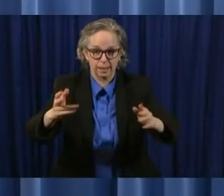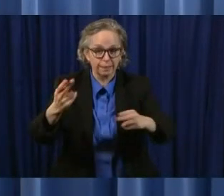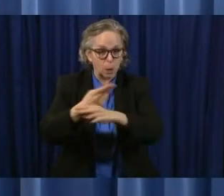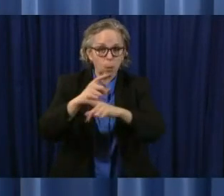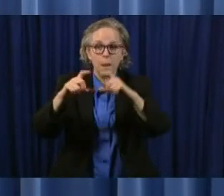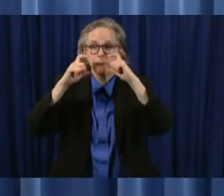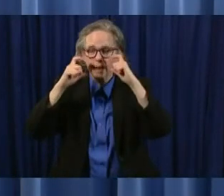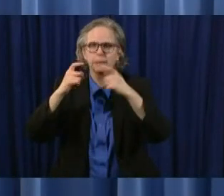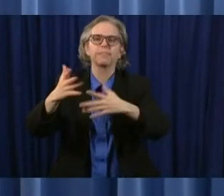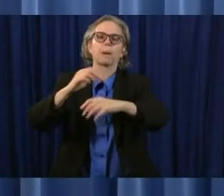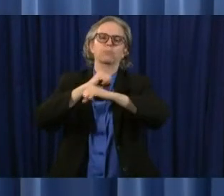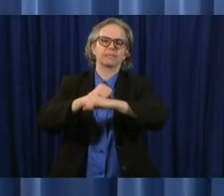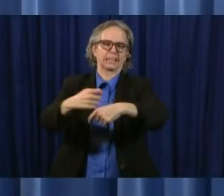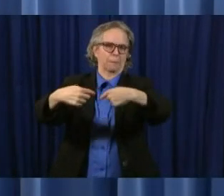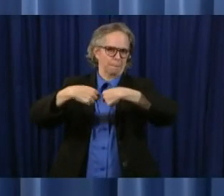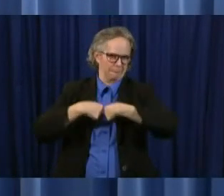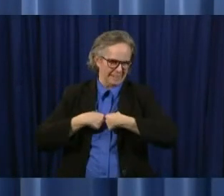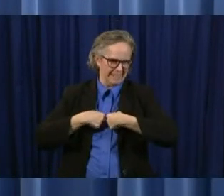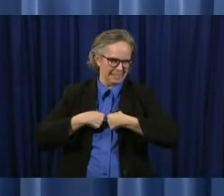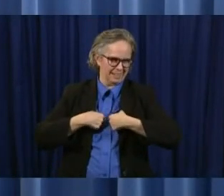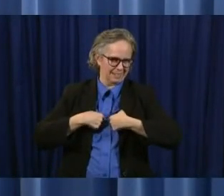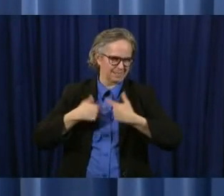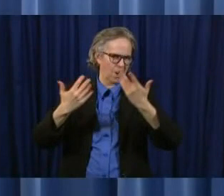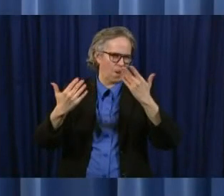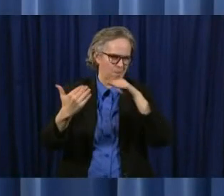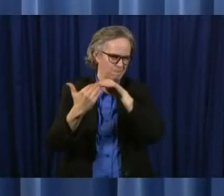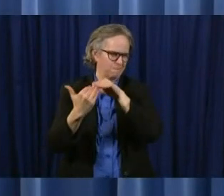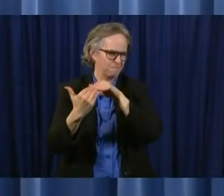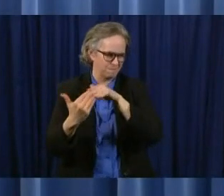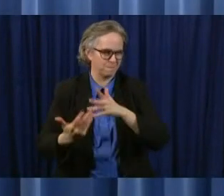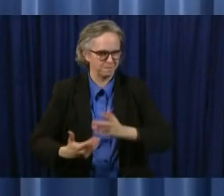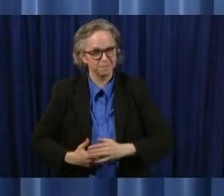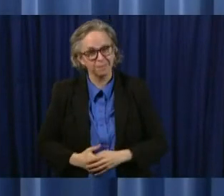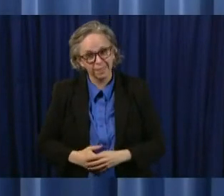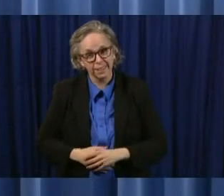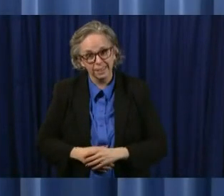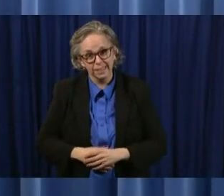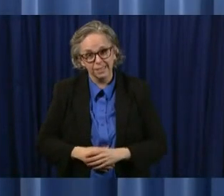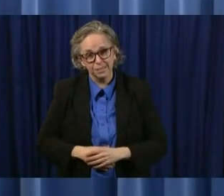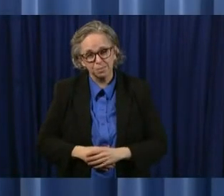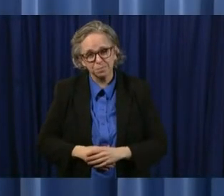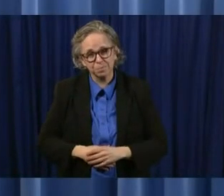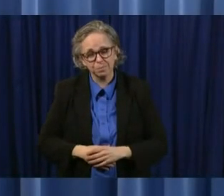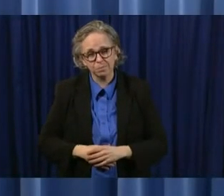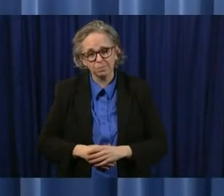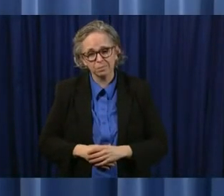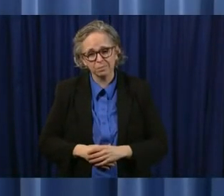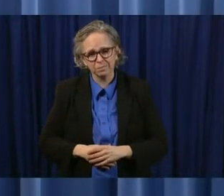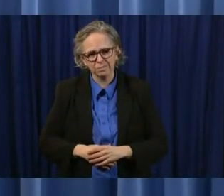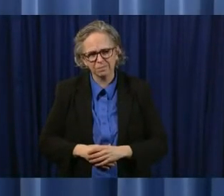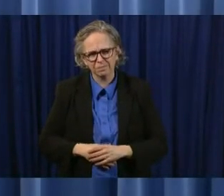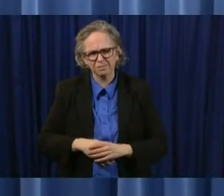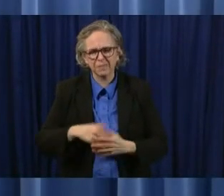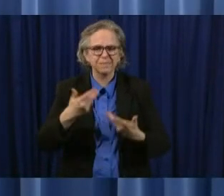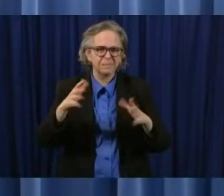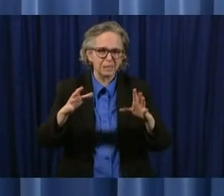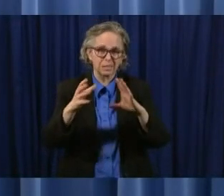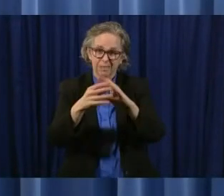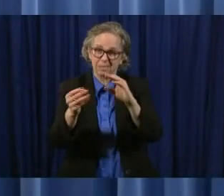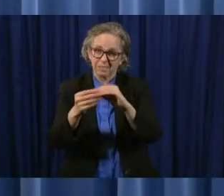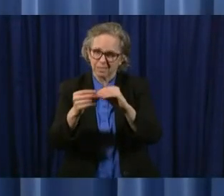protected um i've already stated this but when i go out in public